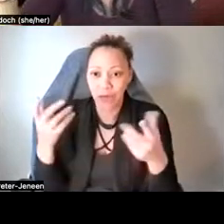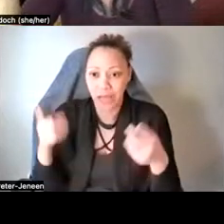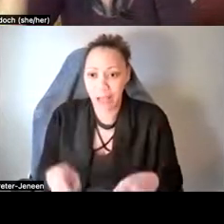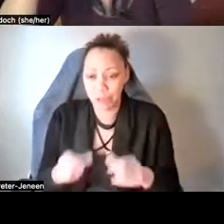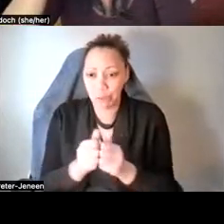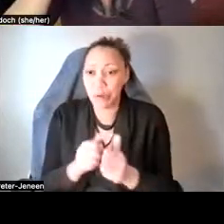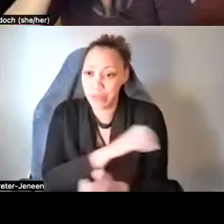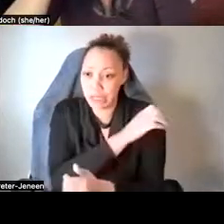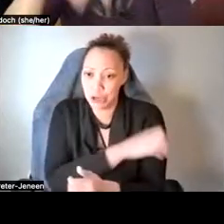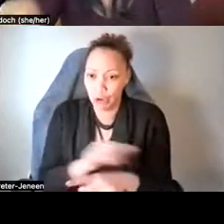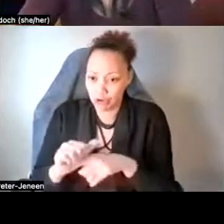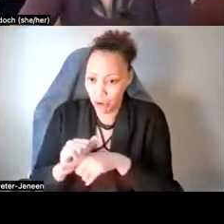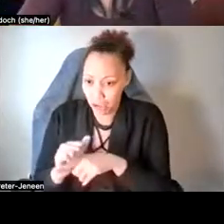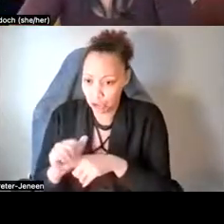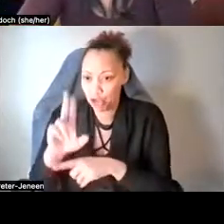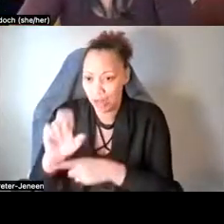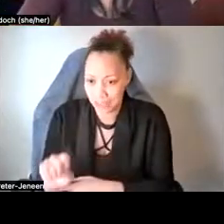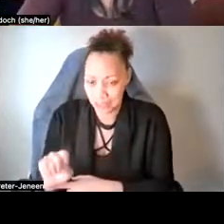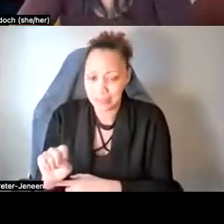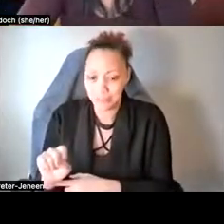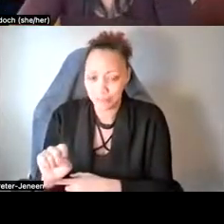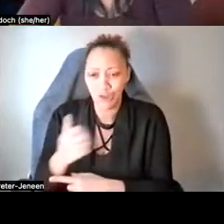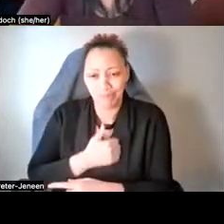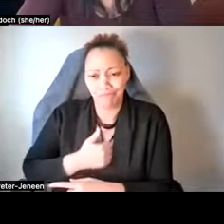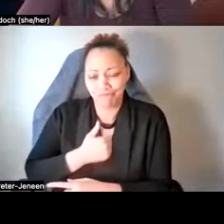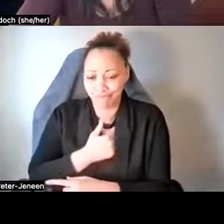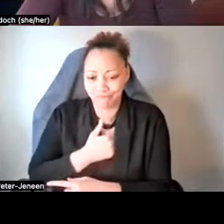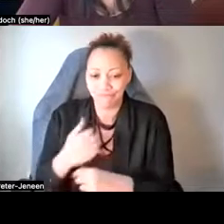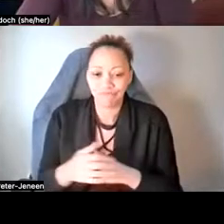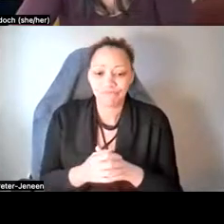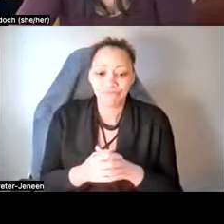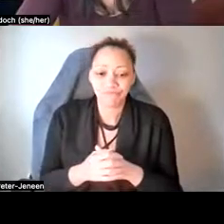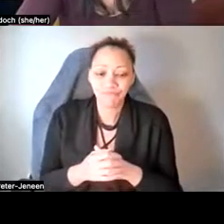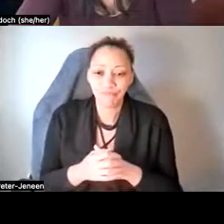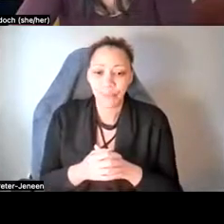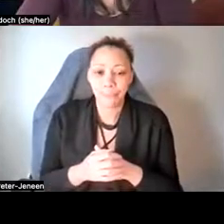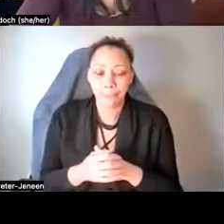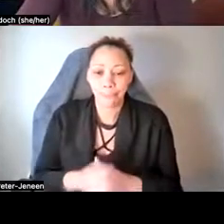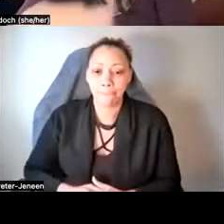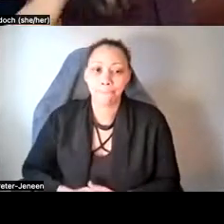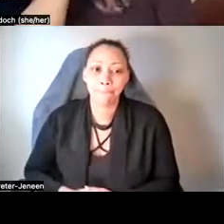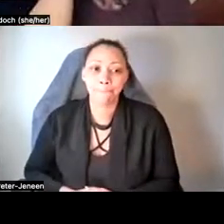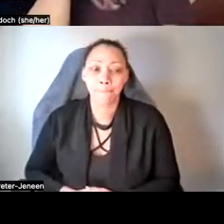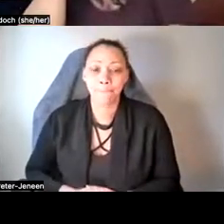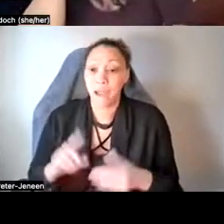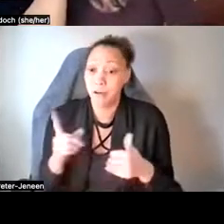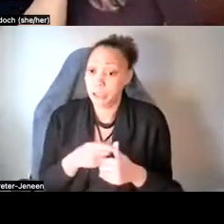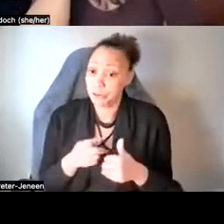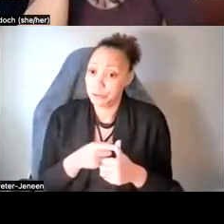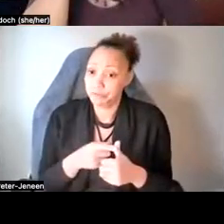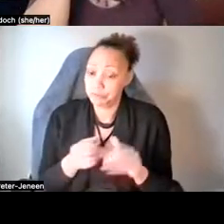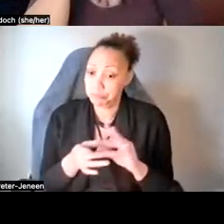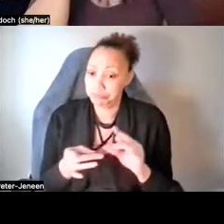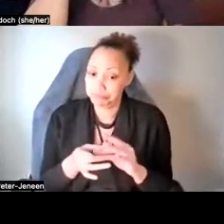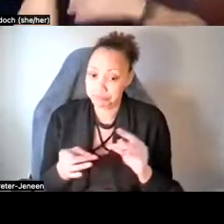clinical trials in the United States, so my apologies for that. The first thing I would just like to mention